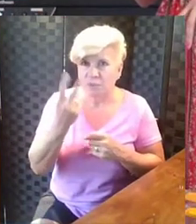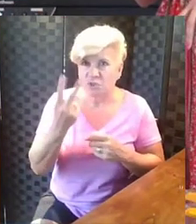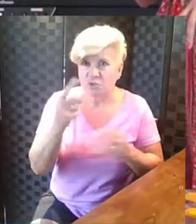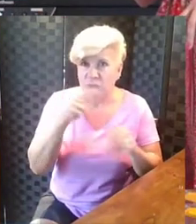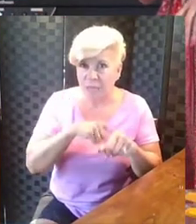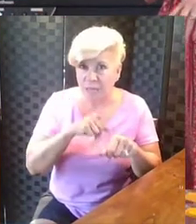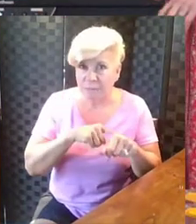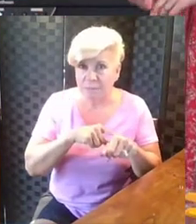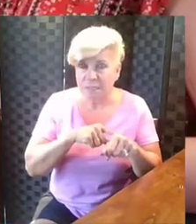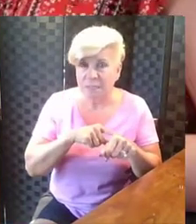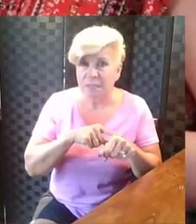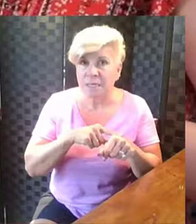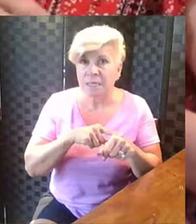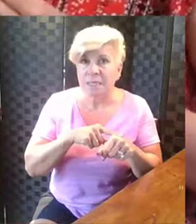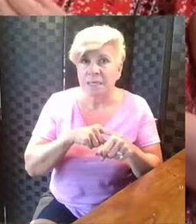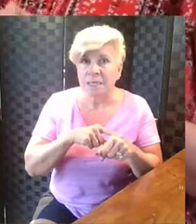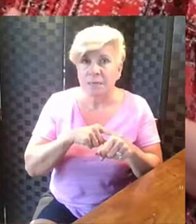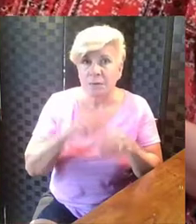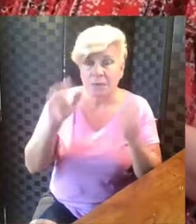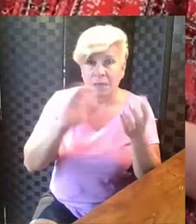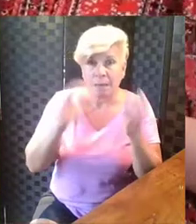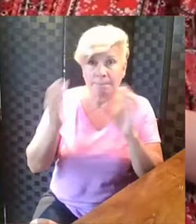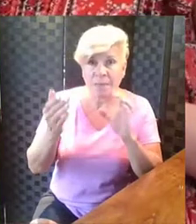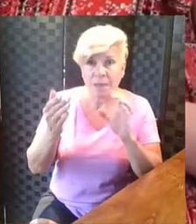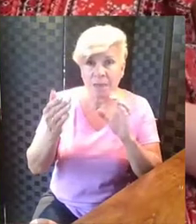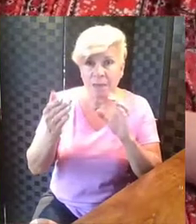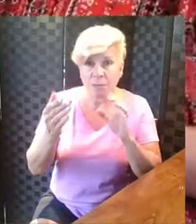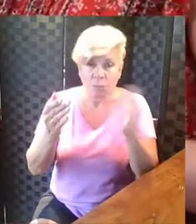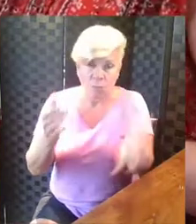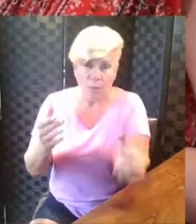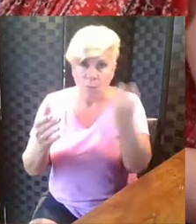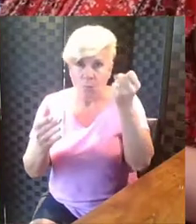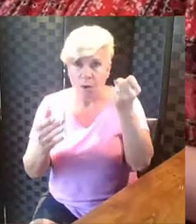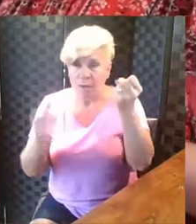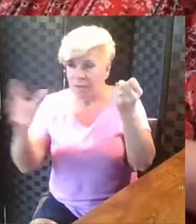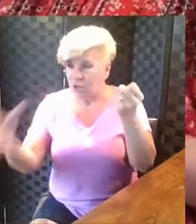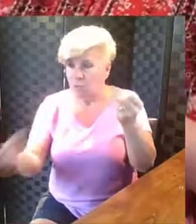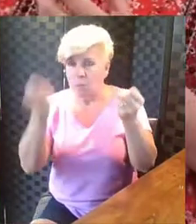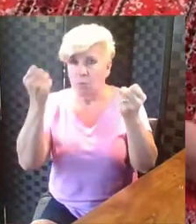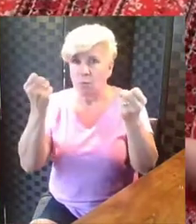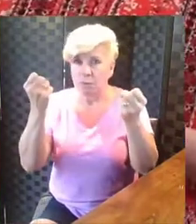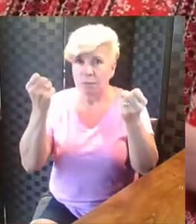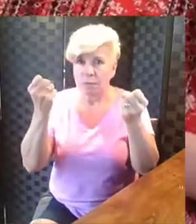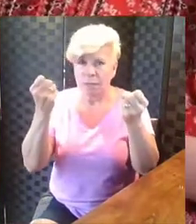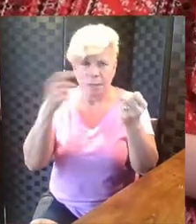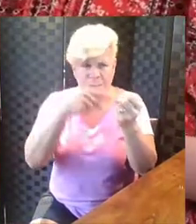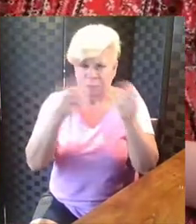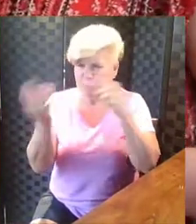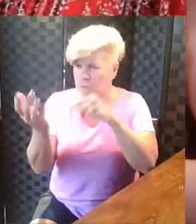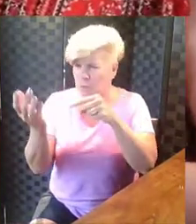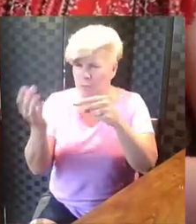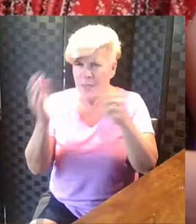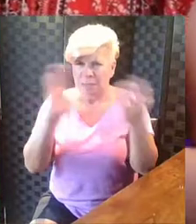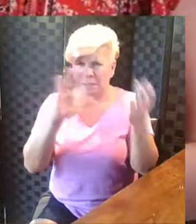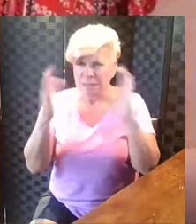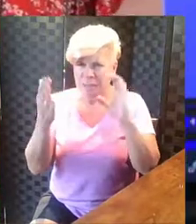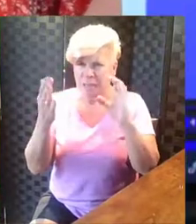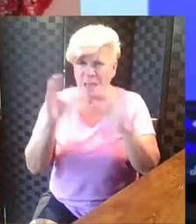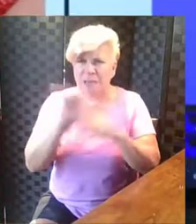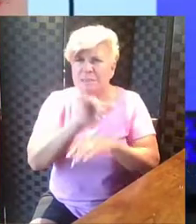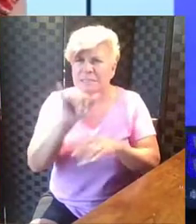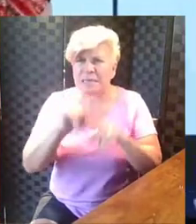times. And we're going to compare grab one with grab two. We're going to see how they were the same and how they were different.